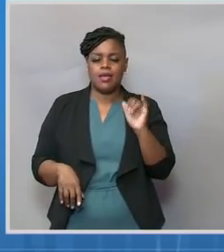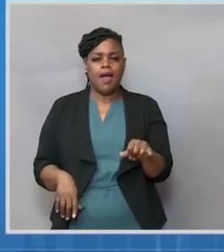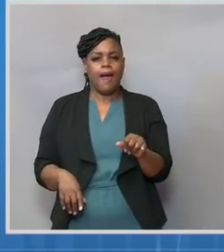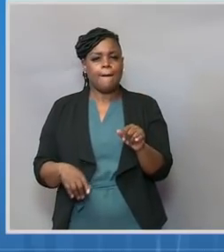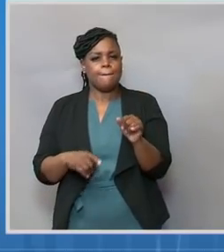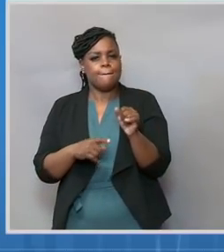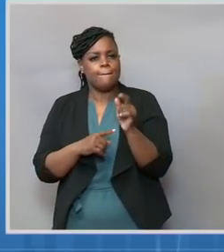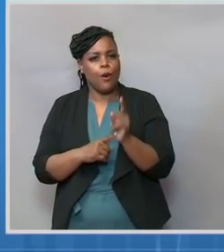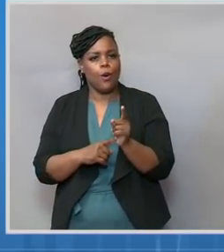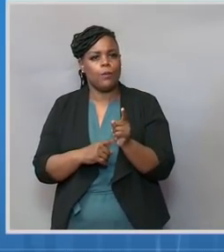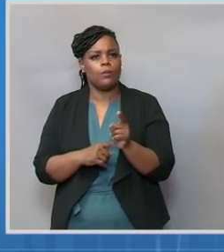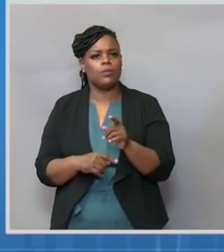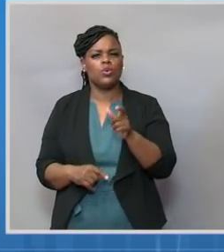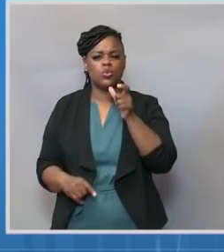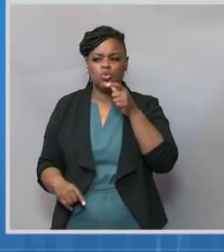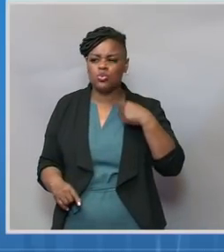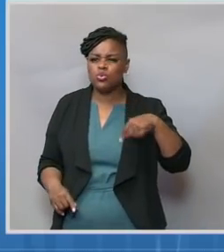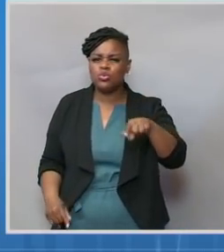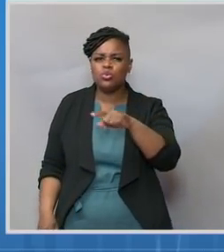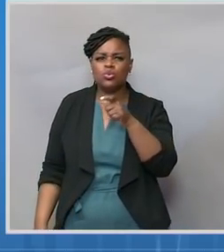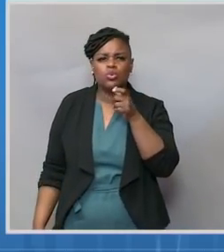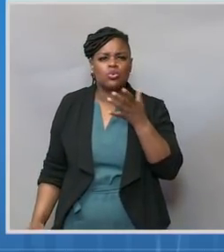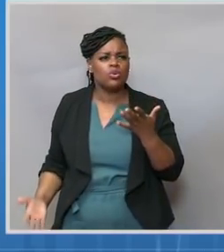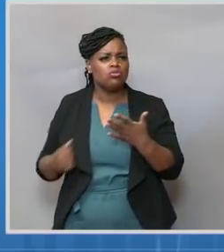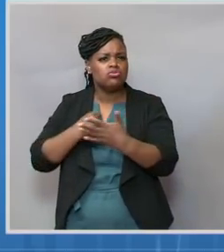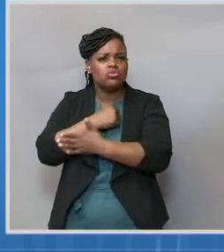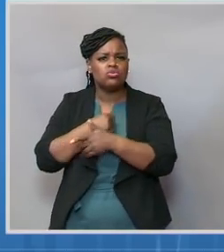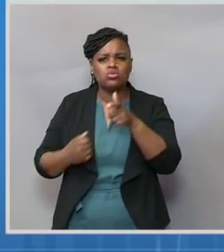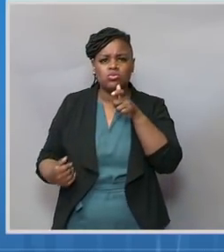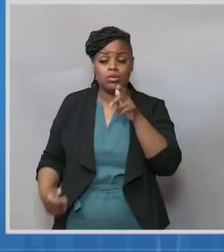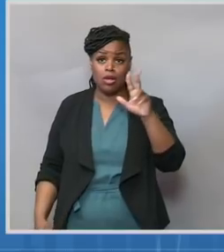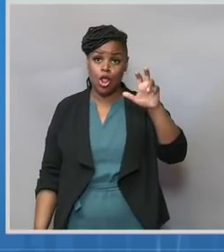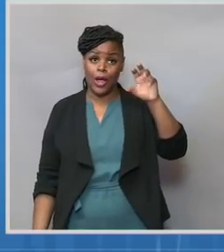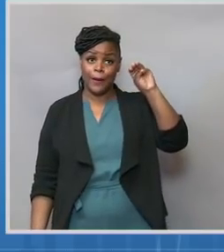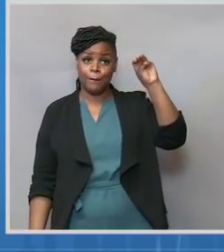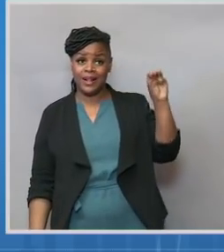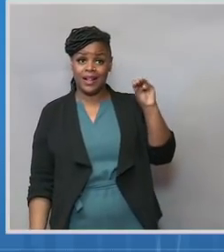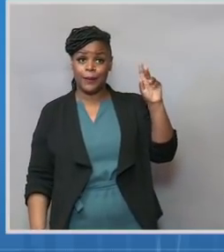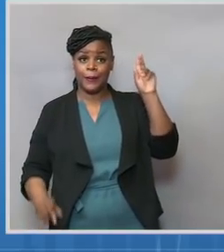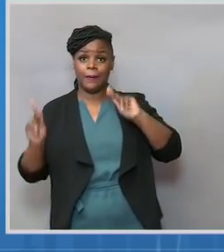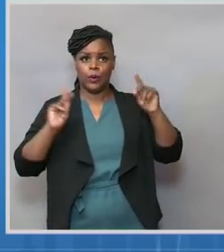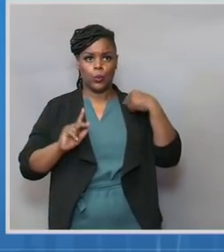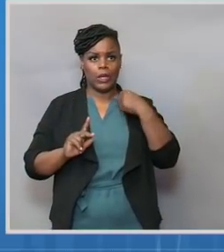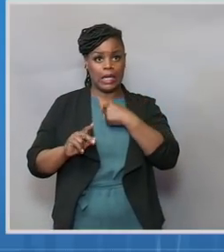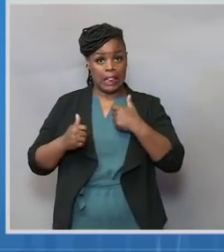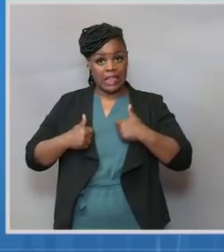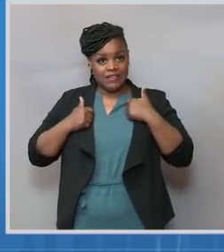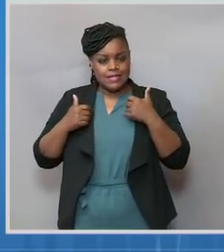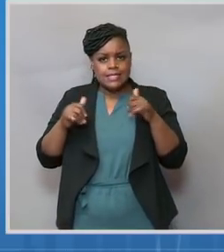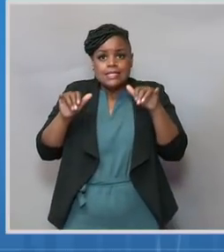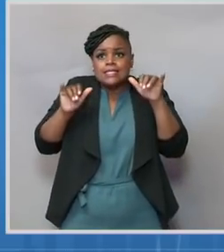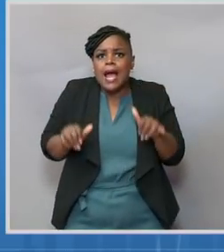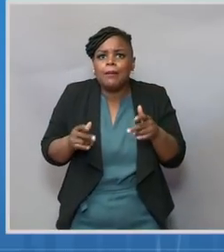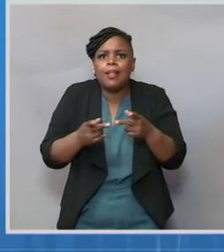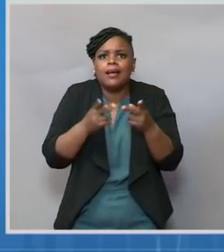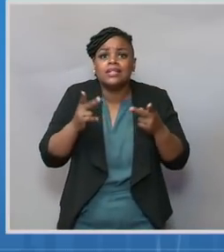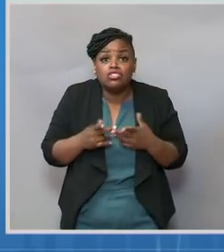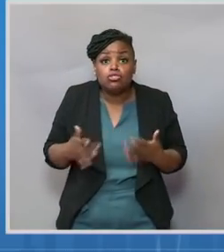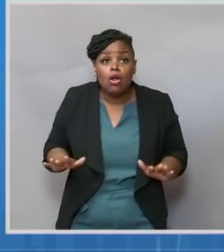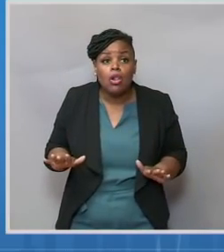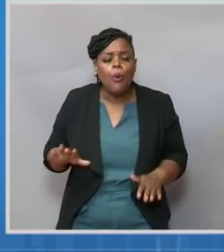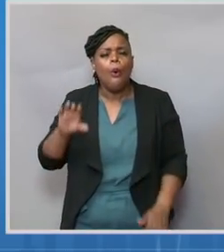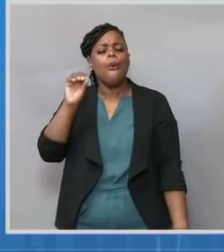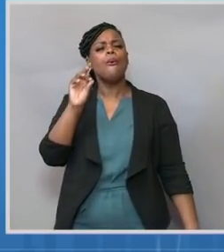country. Are we 300 million people who happen to live in the same place? Or are we fellow Americans who recognize we're stronger when we care for and